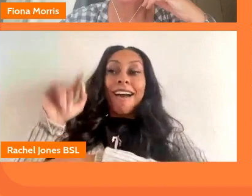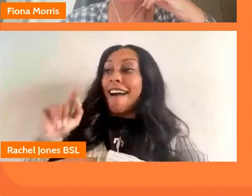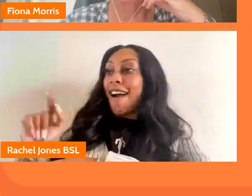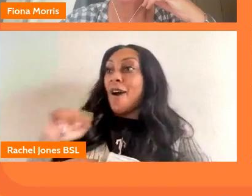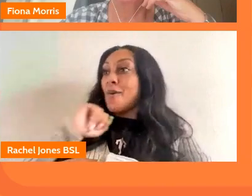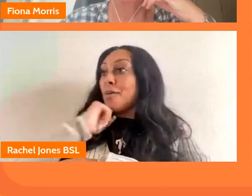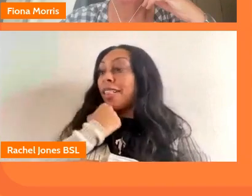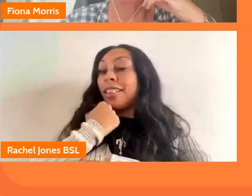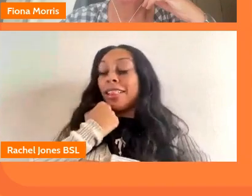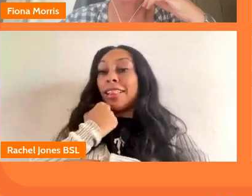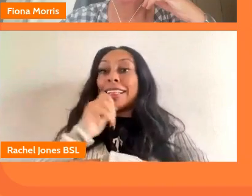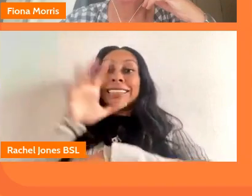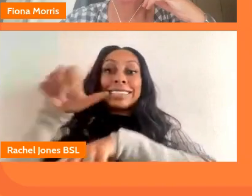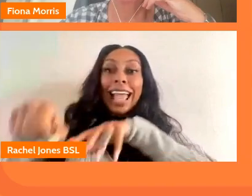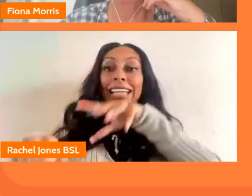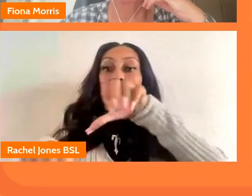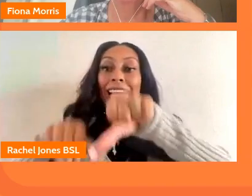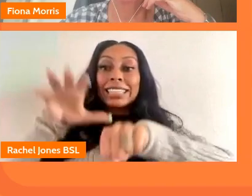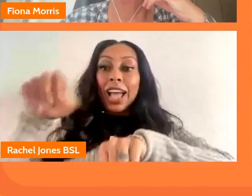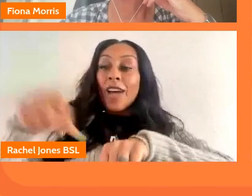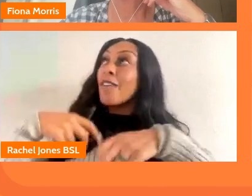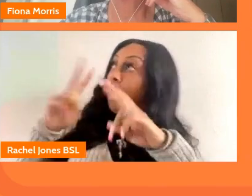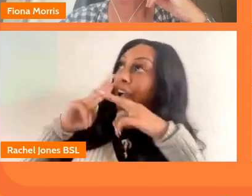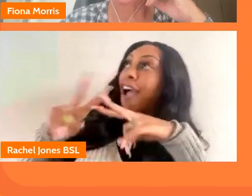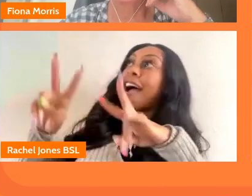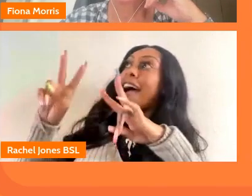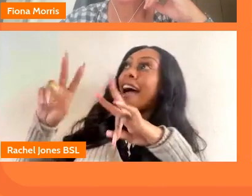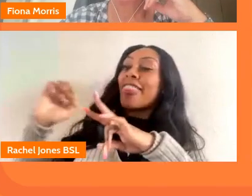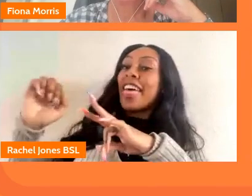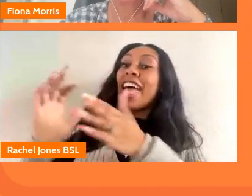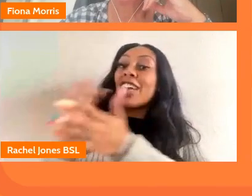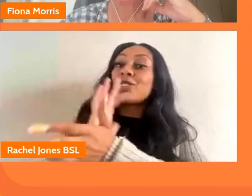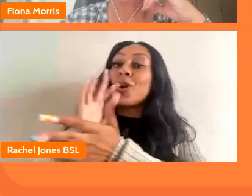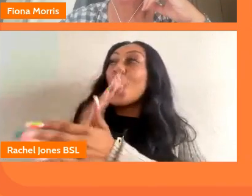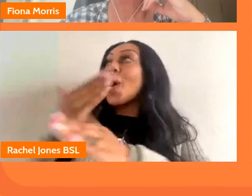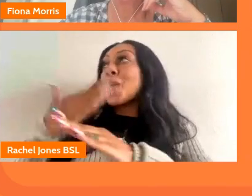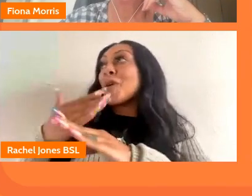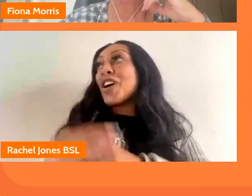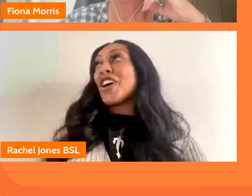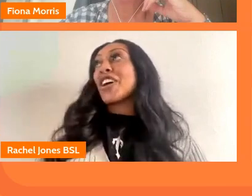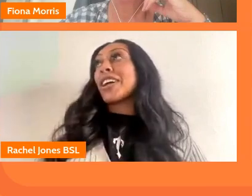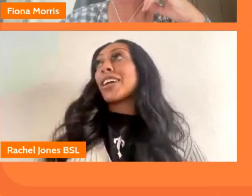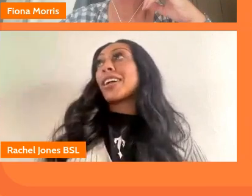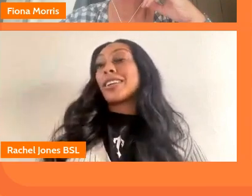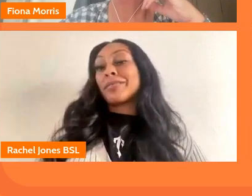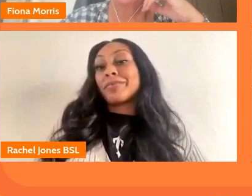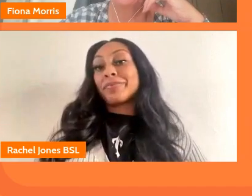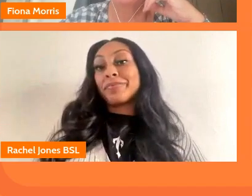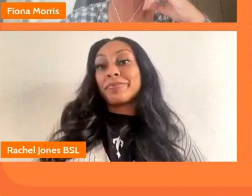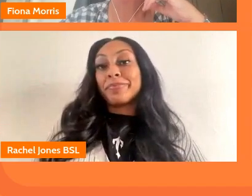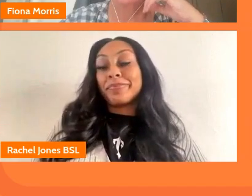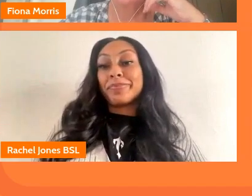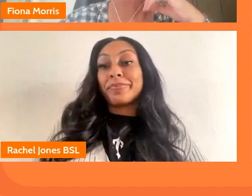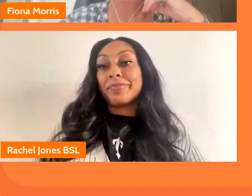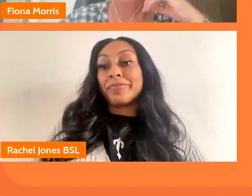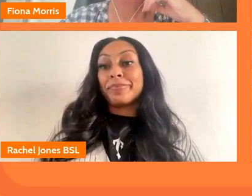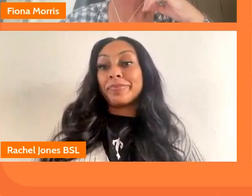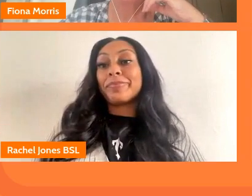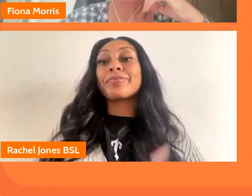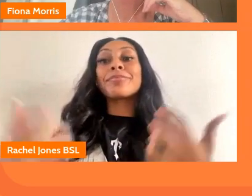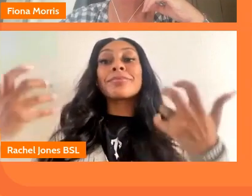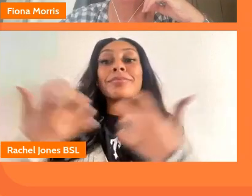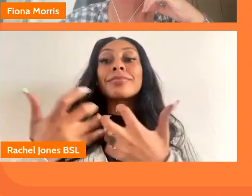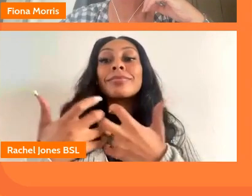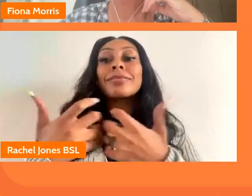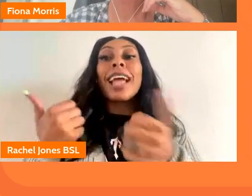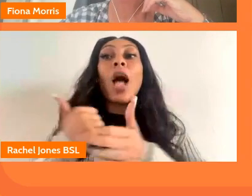you know we can we'll all be watching and enjoying their work in time to come so i think for us that's always a really important thing is how do we help